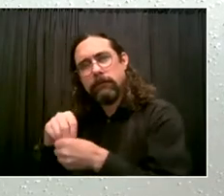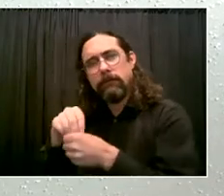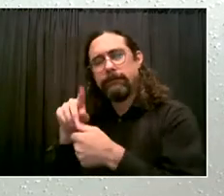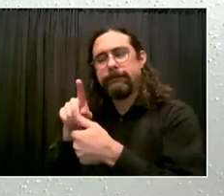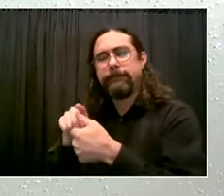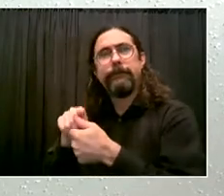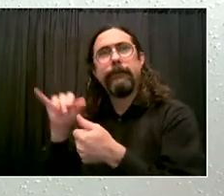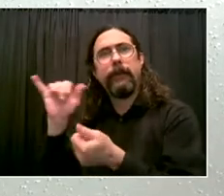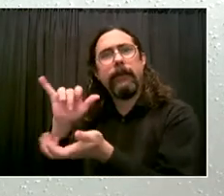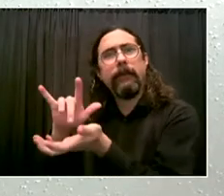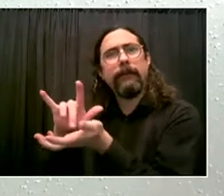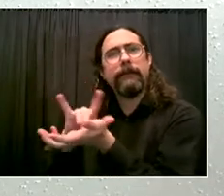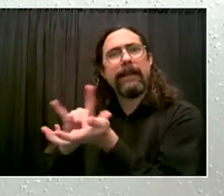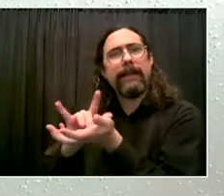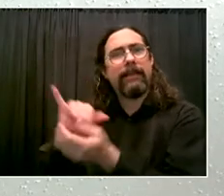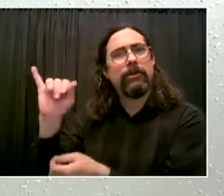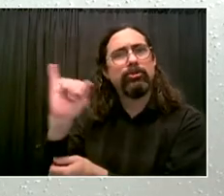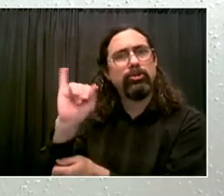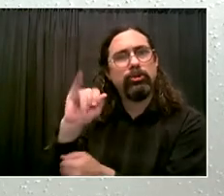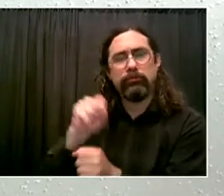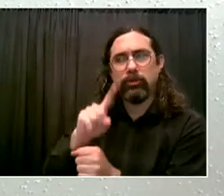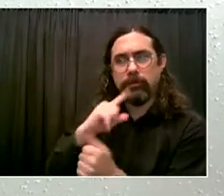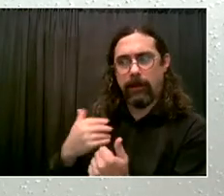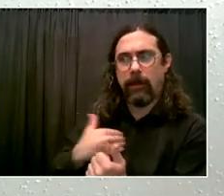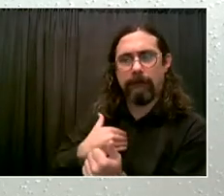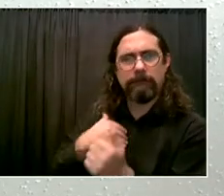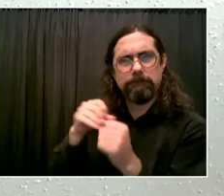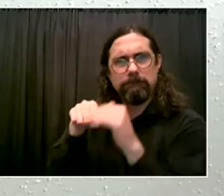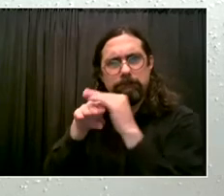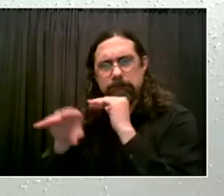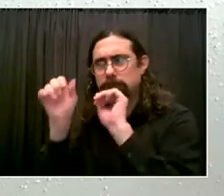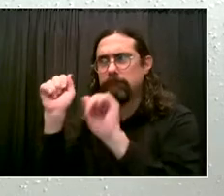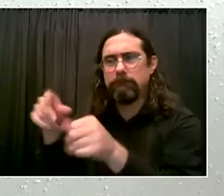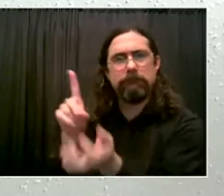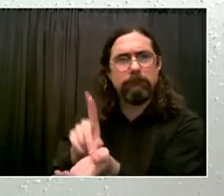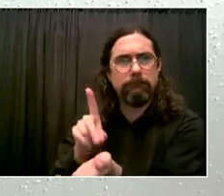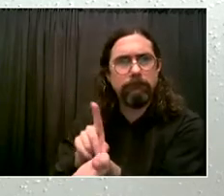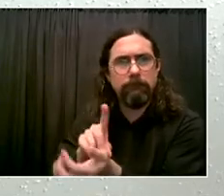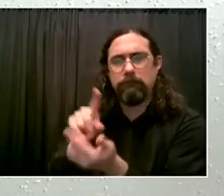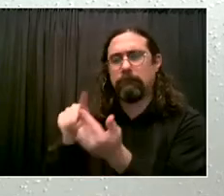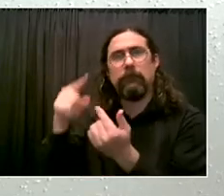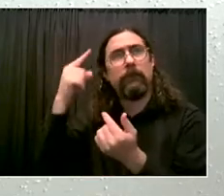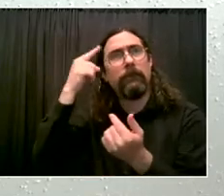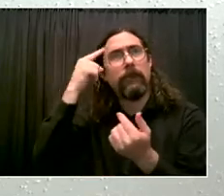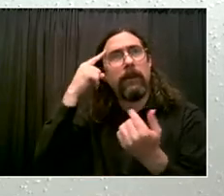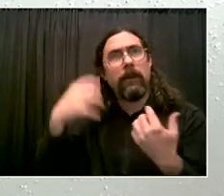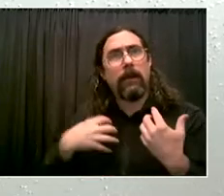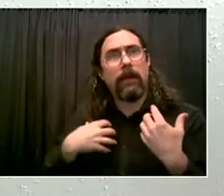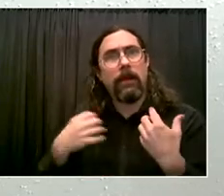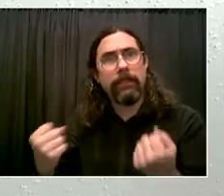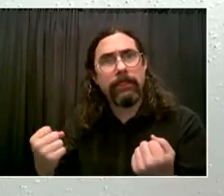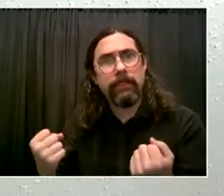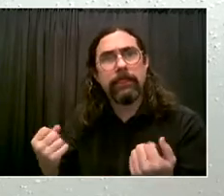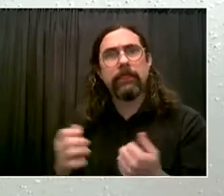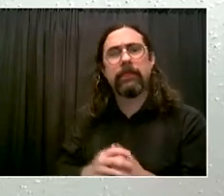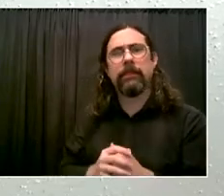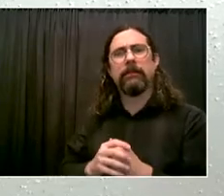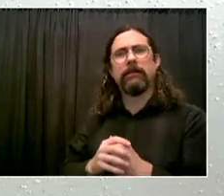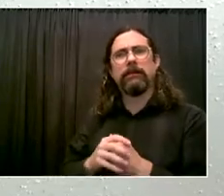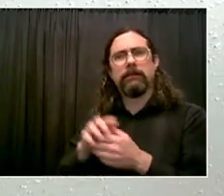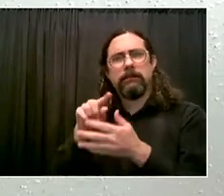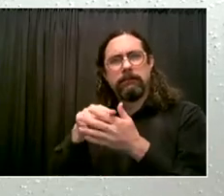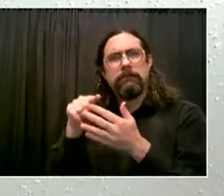Providing people with these services will ensure that they have a better chance of becoming productive members of society.